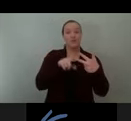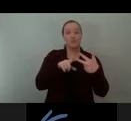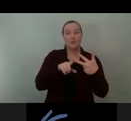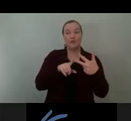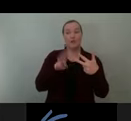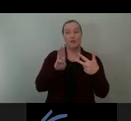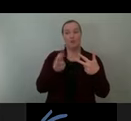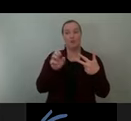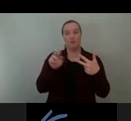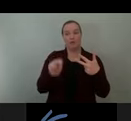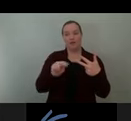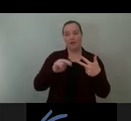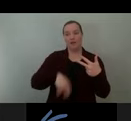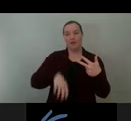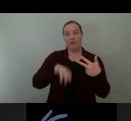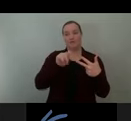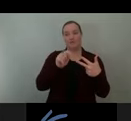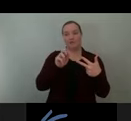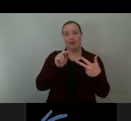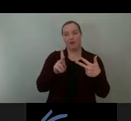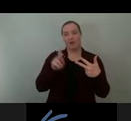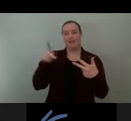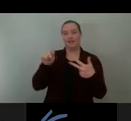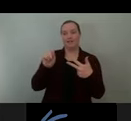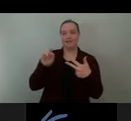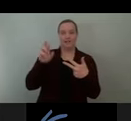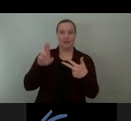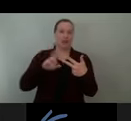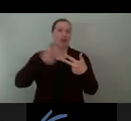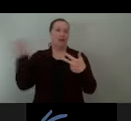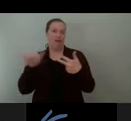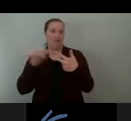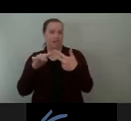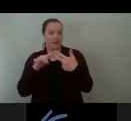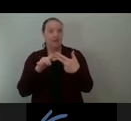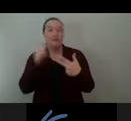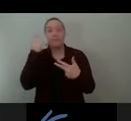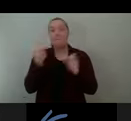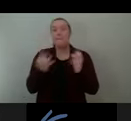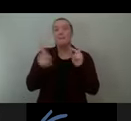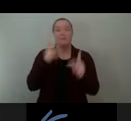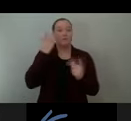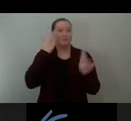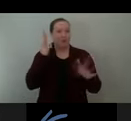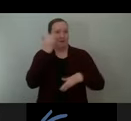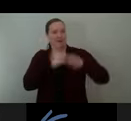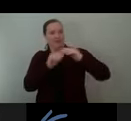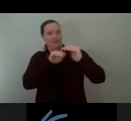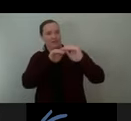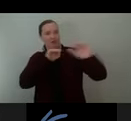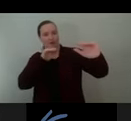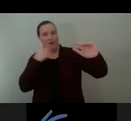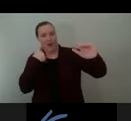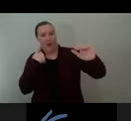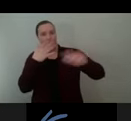city in the world. What is not commonly known is that underneath the Gardener are concrete islands populated by a cast of characters